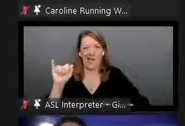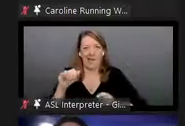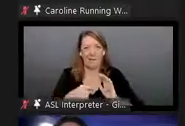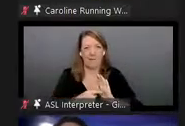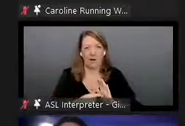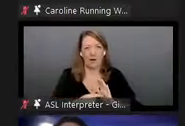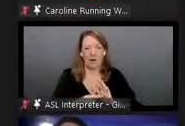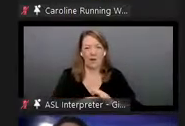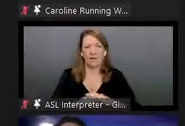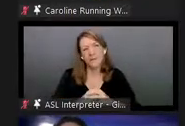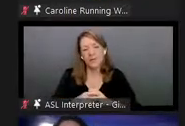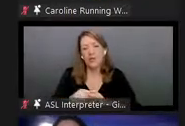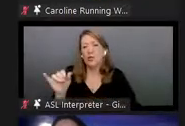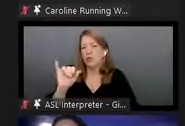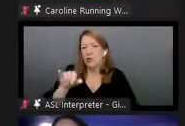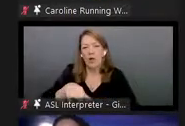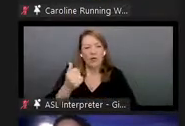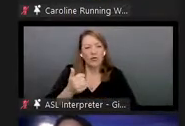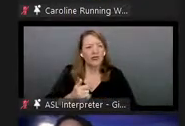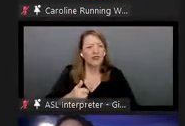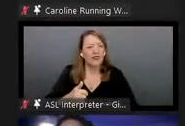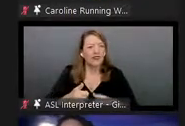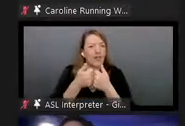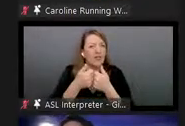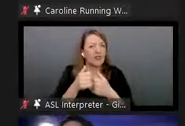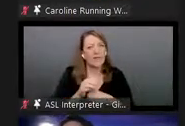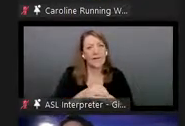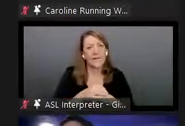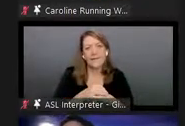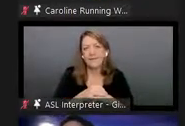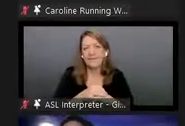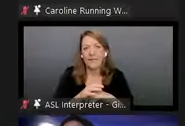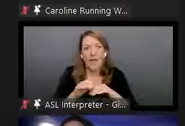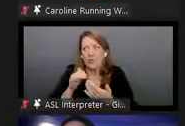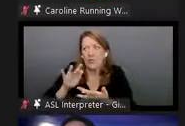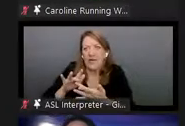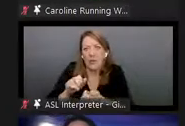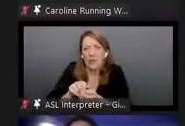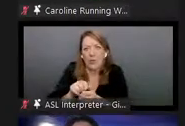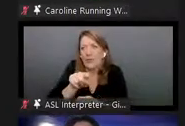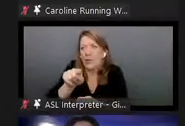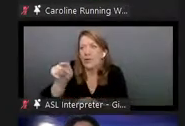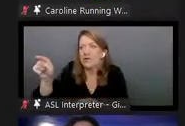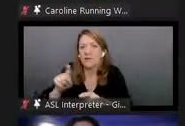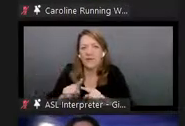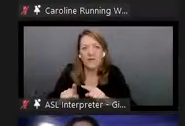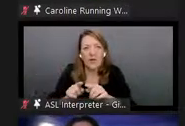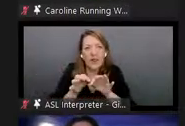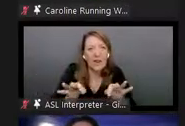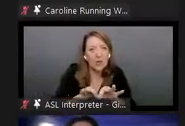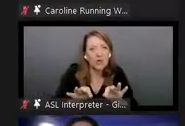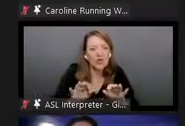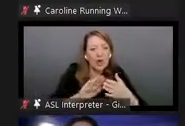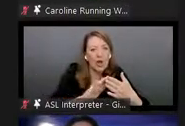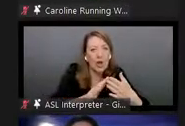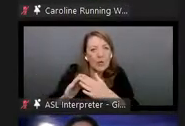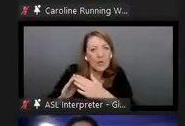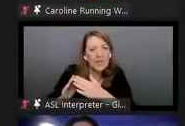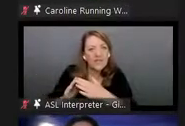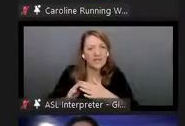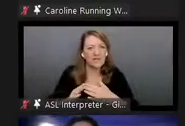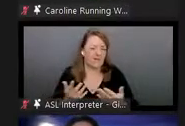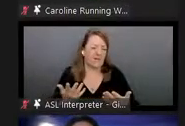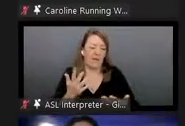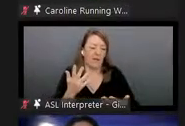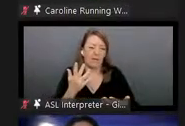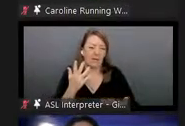around, you know, um, how, how to connect with language communities. So, like, um, you know, there are common design problems, you know,